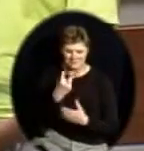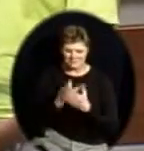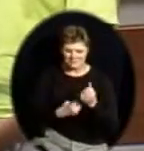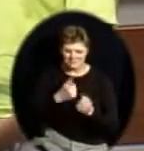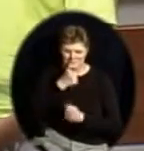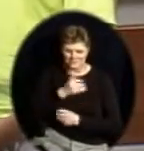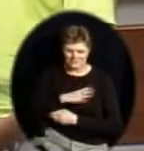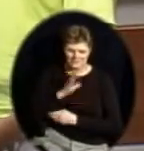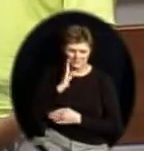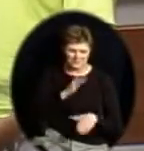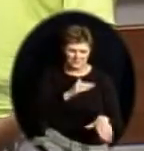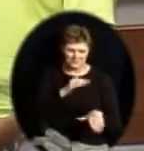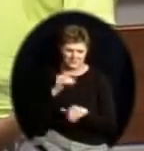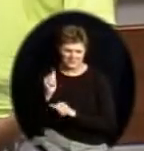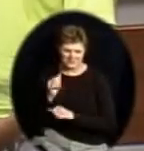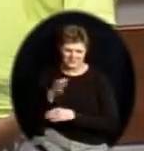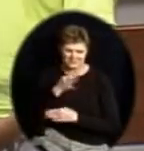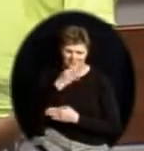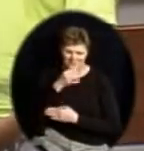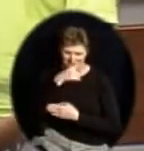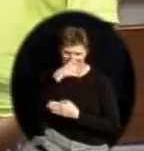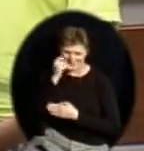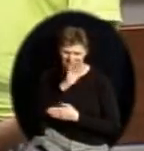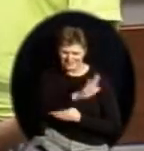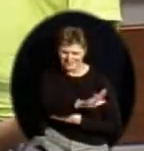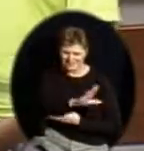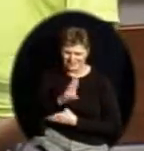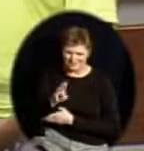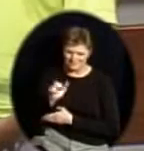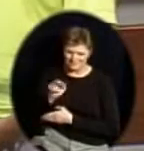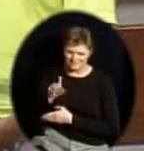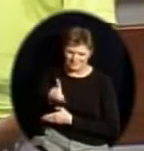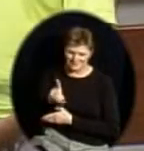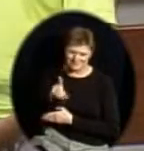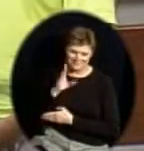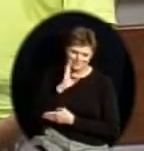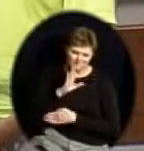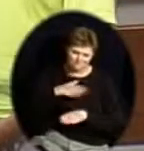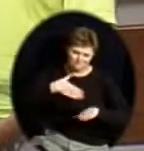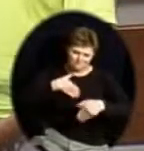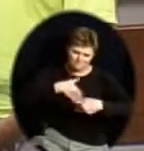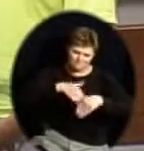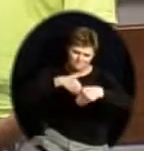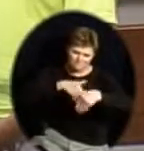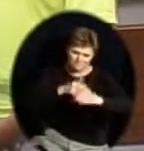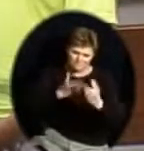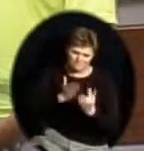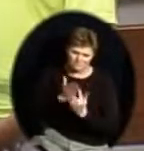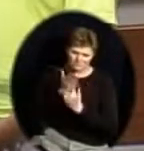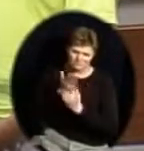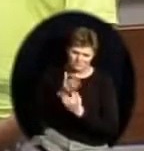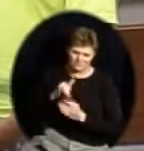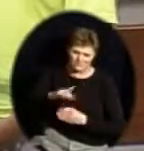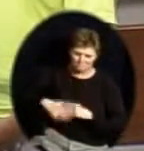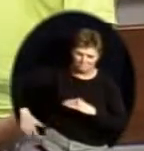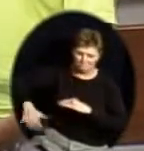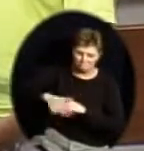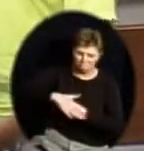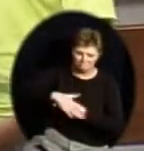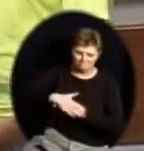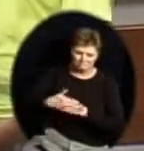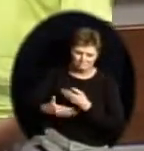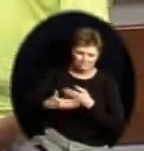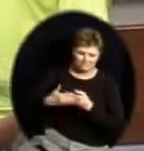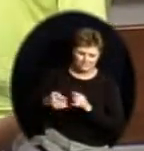shortly because the Oregon Trail Band will be marching through the Oregon Trail neighborhoods tonight yet to share their